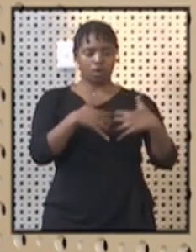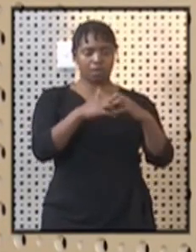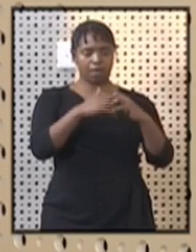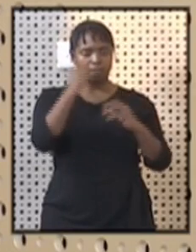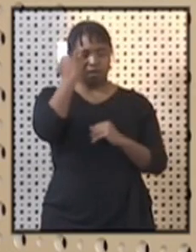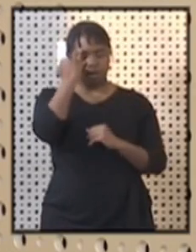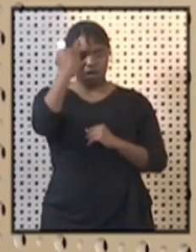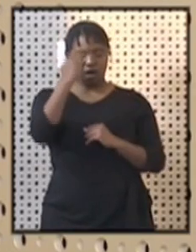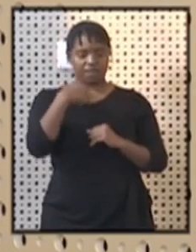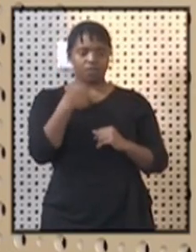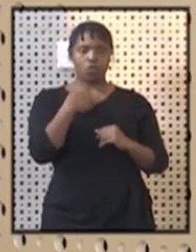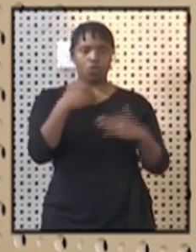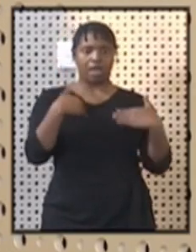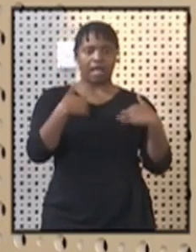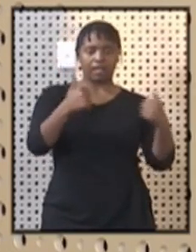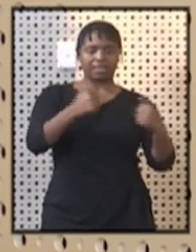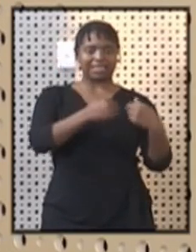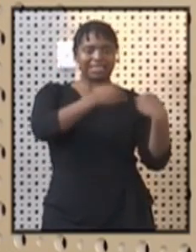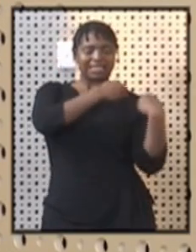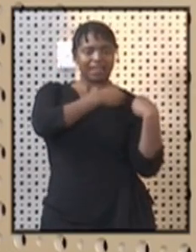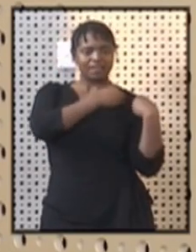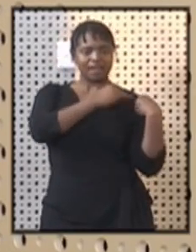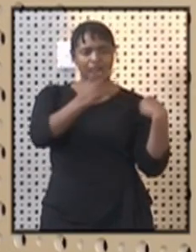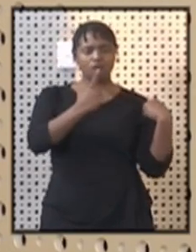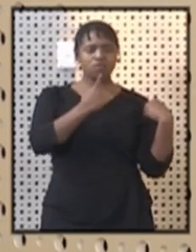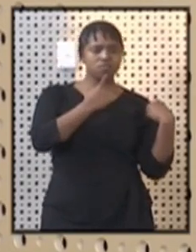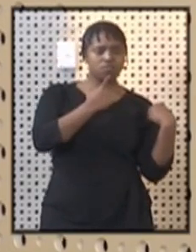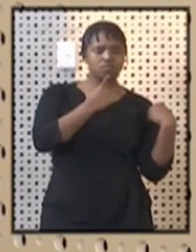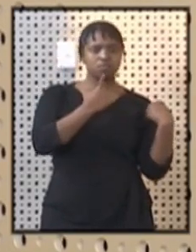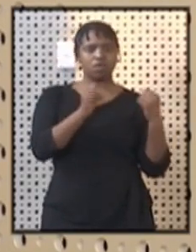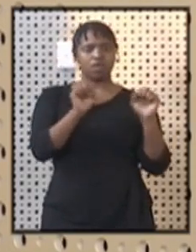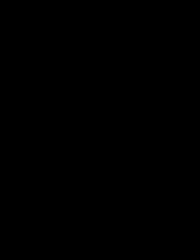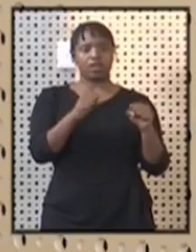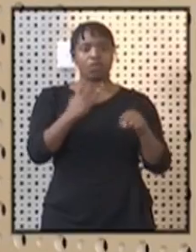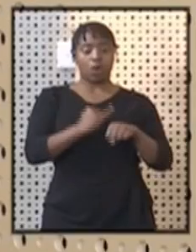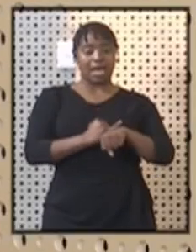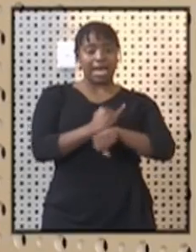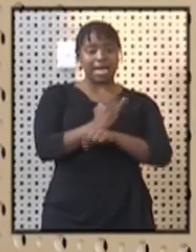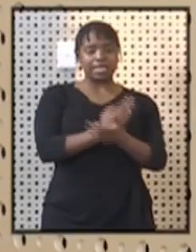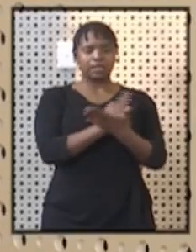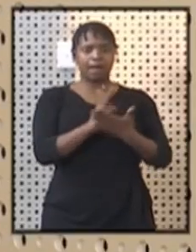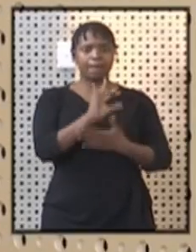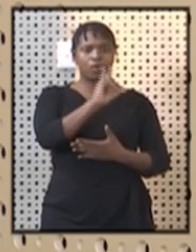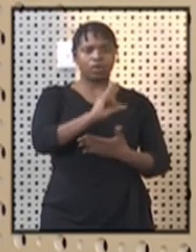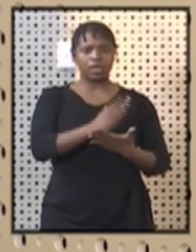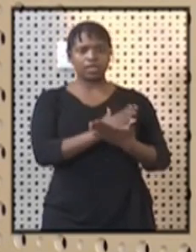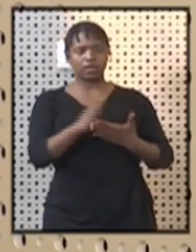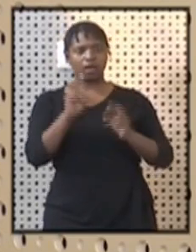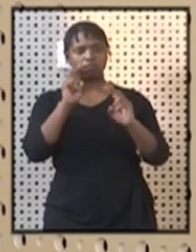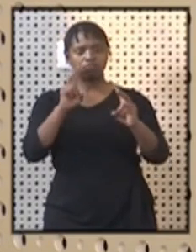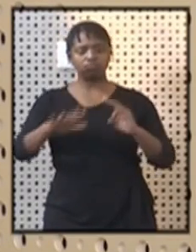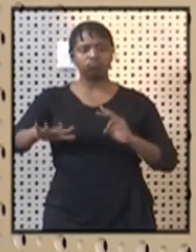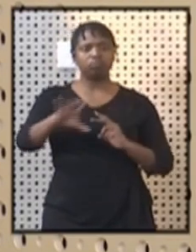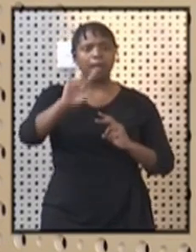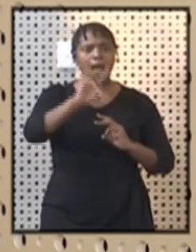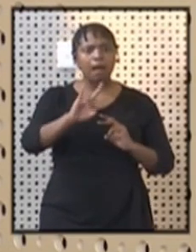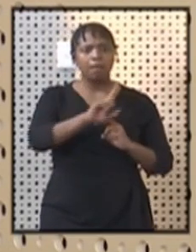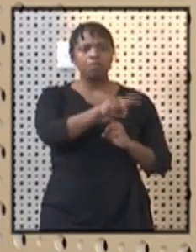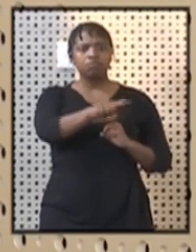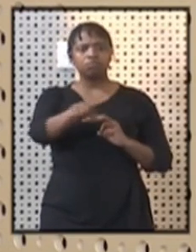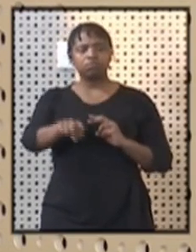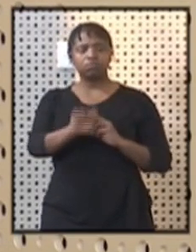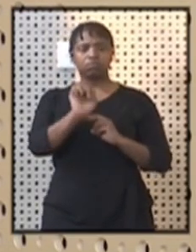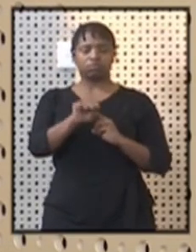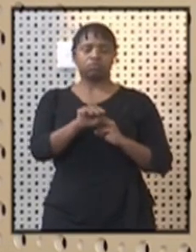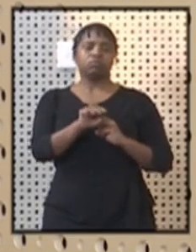and find innovative ways for the early reopening of the sector. Successive discussions with the